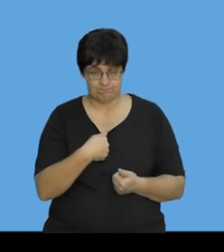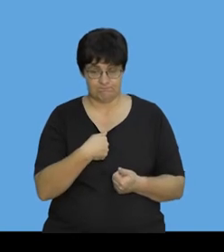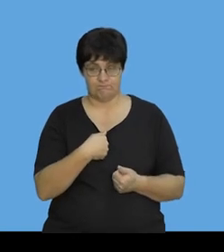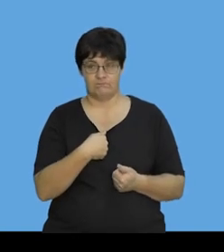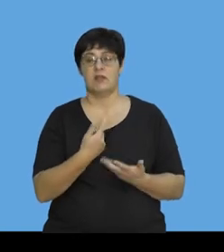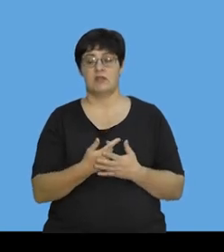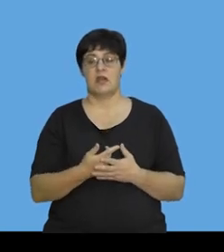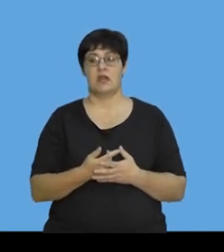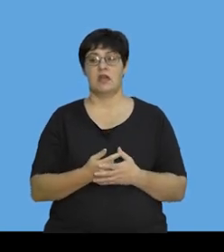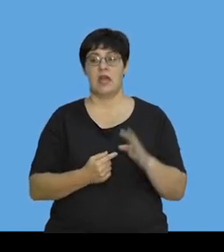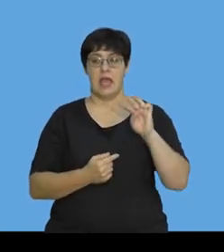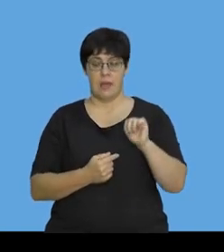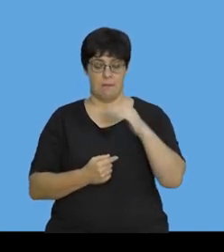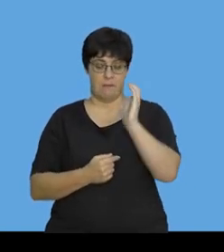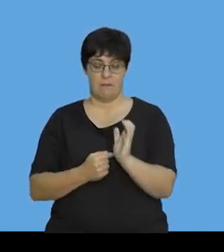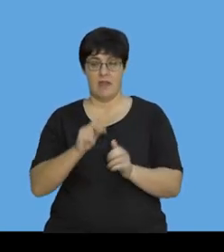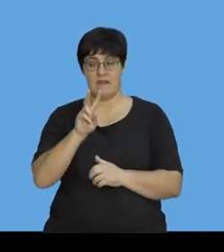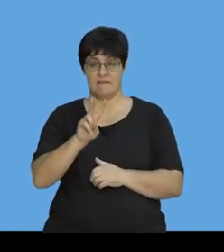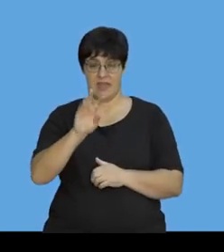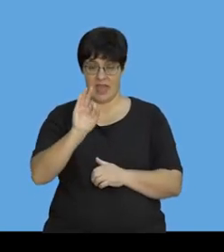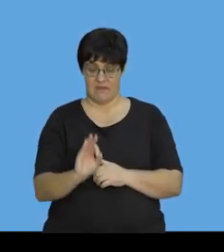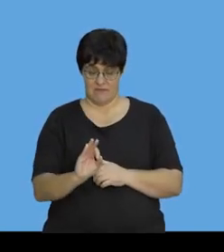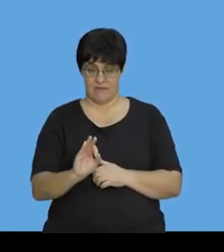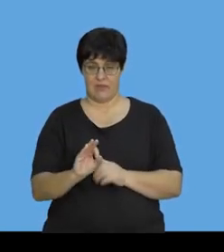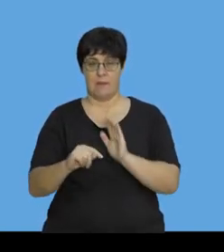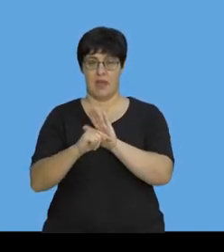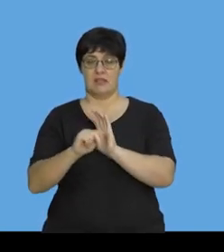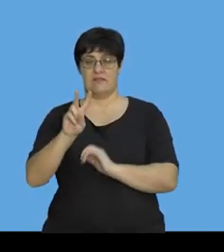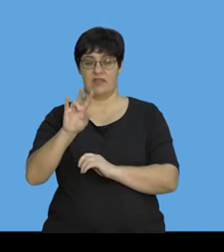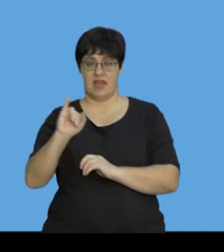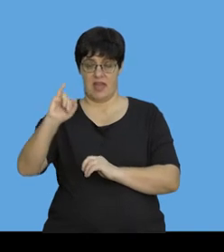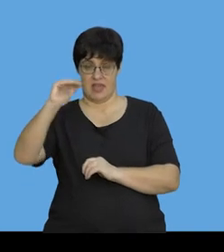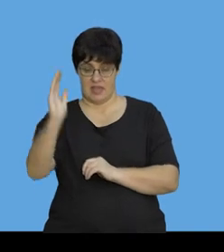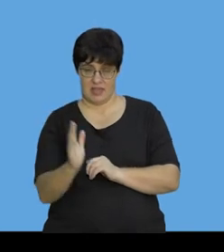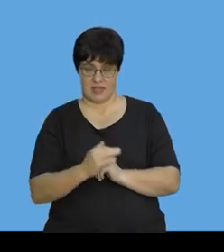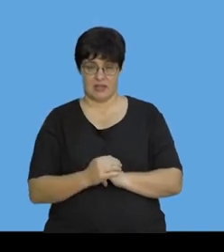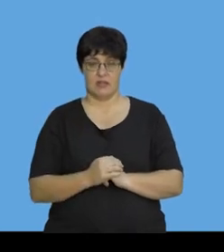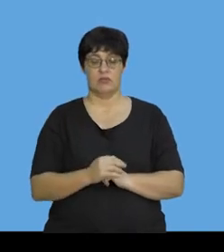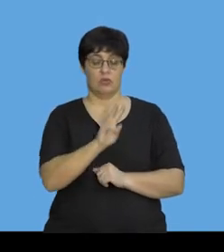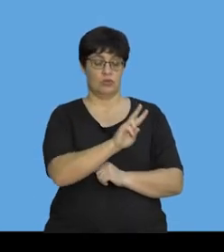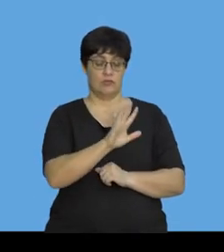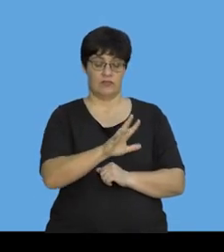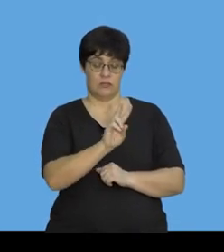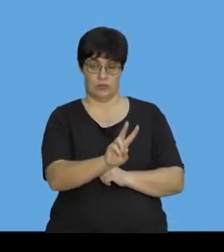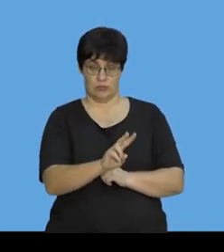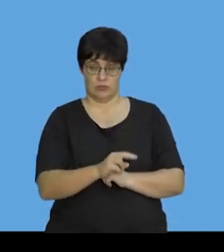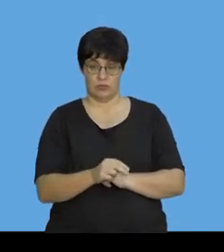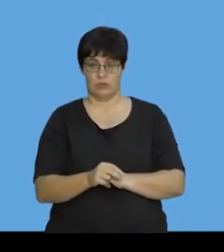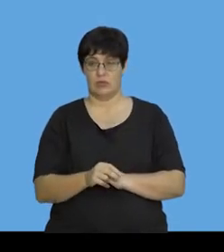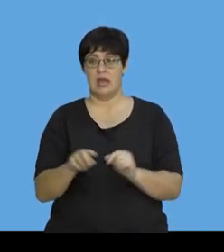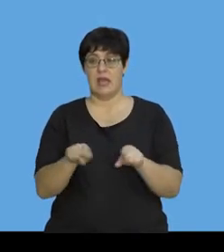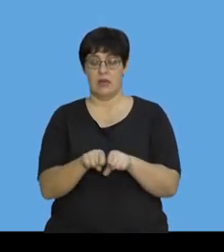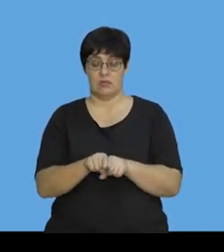going to be going VF minus VI. So, 252, here's my mass.